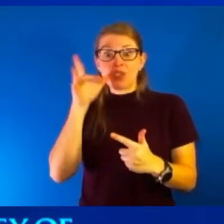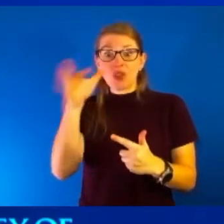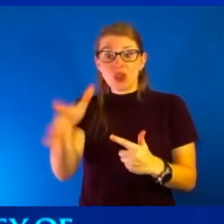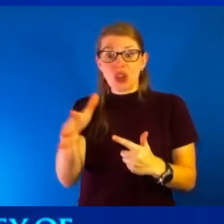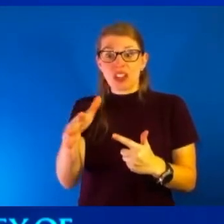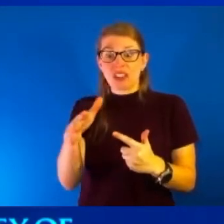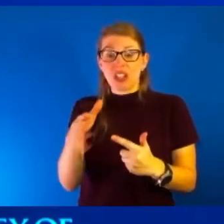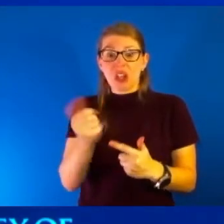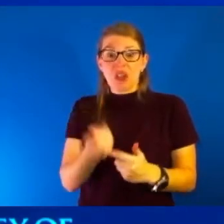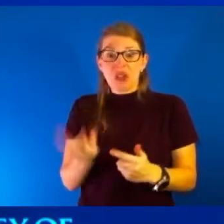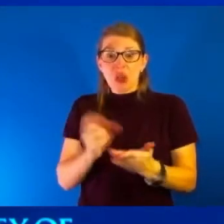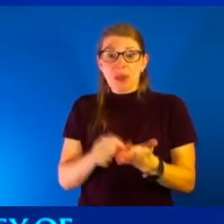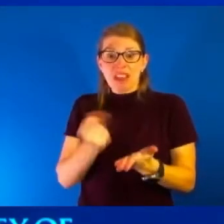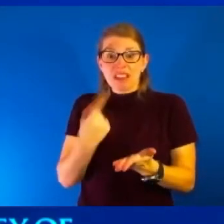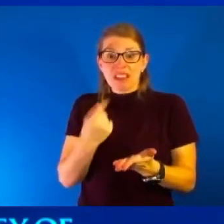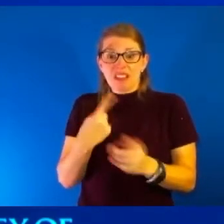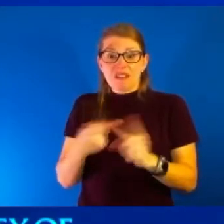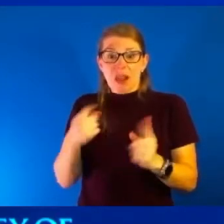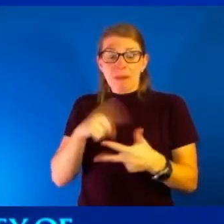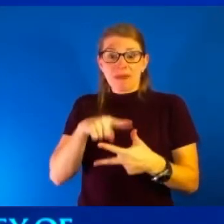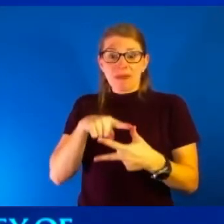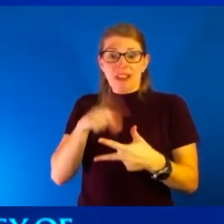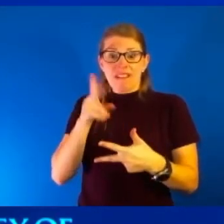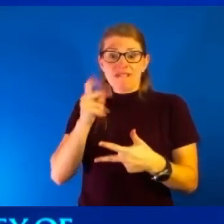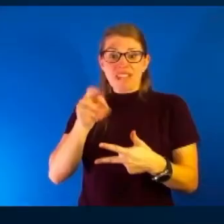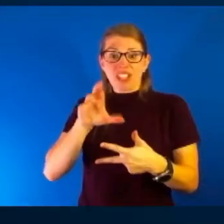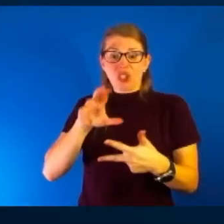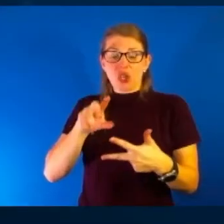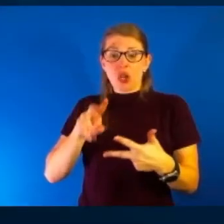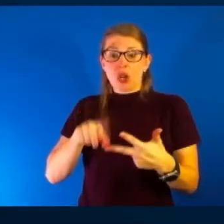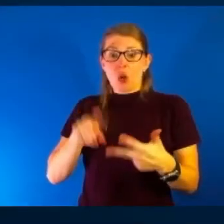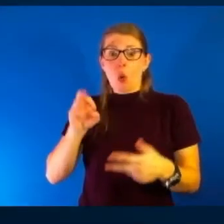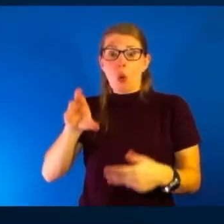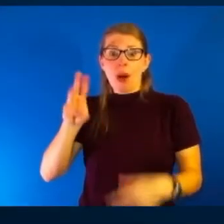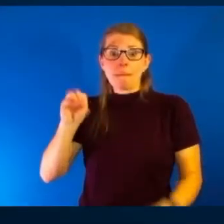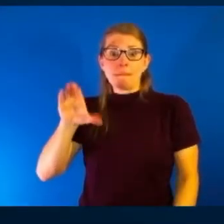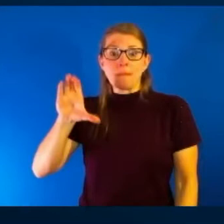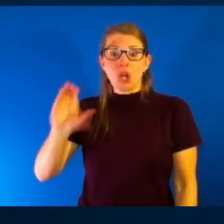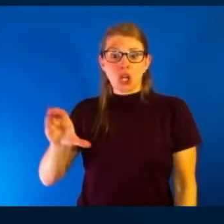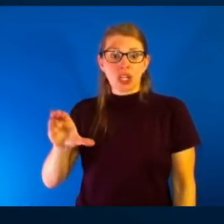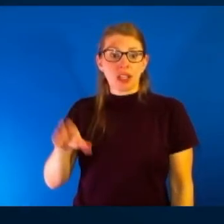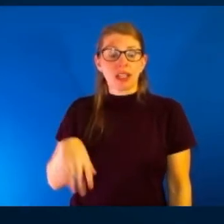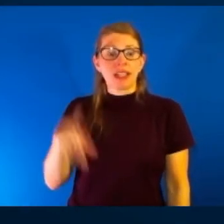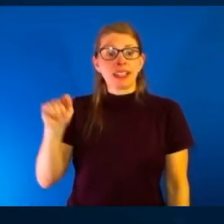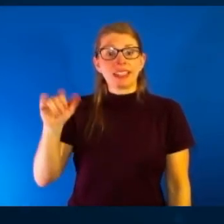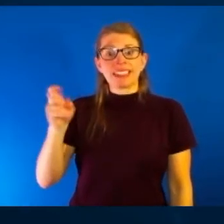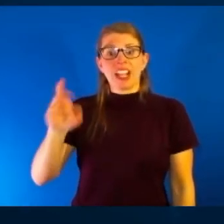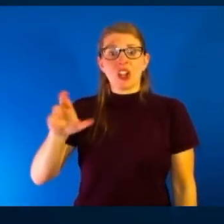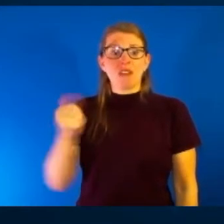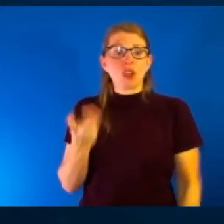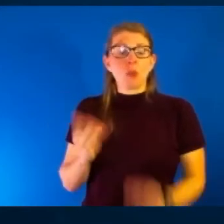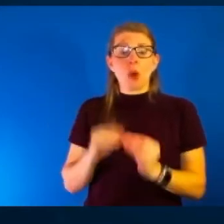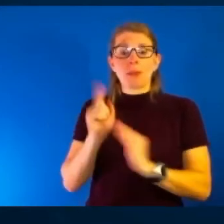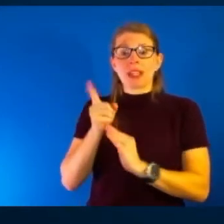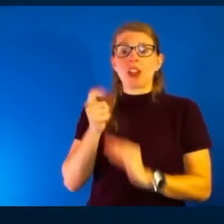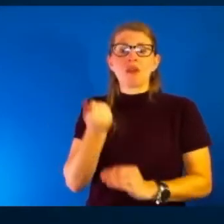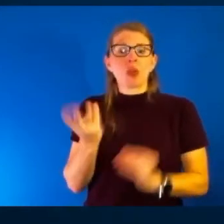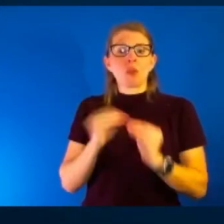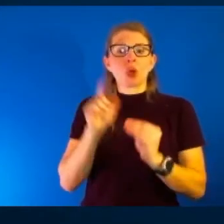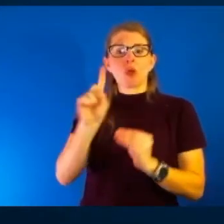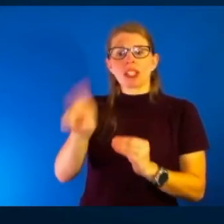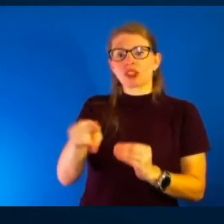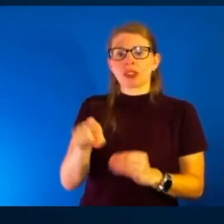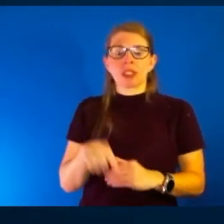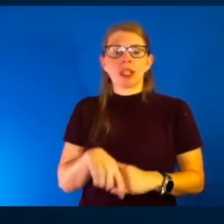pills from Pfizer or Merck. That'll be awesome. Jess, we're winding down. We've got a couple more minutes. A couple more questions. Okay. What do you make of Dr.